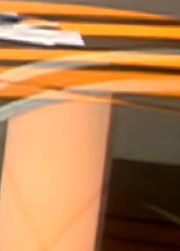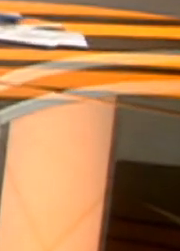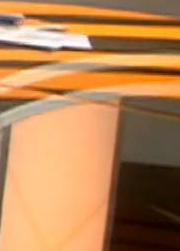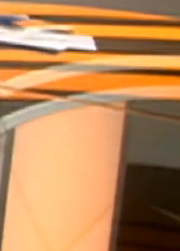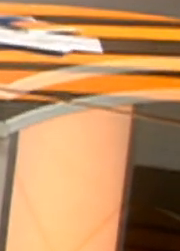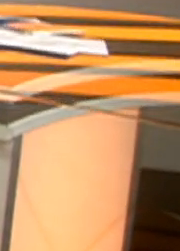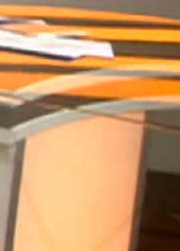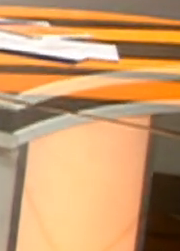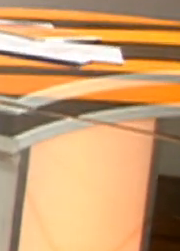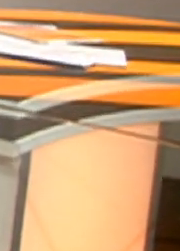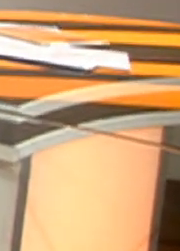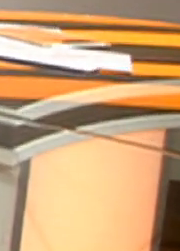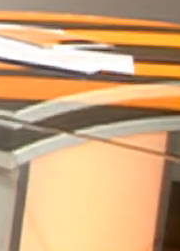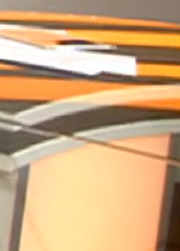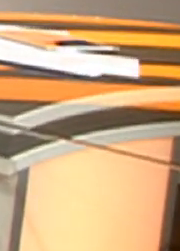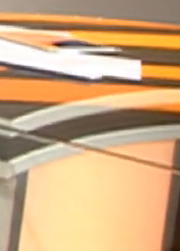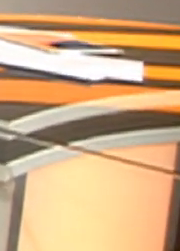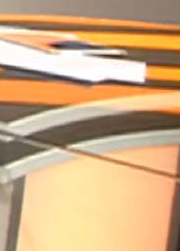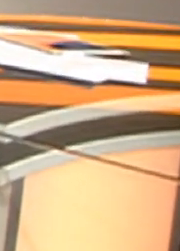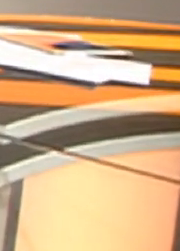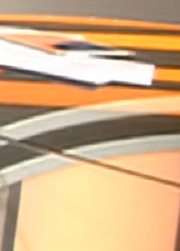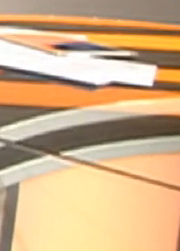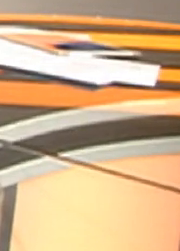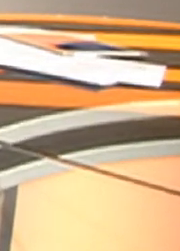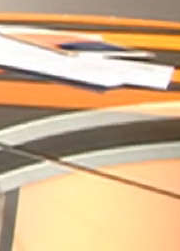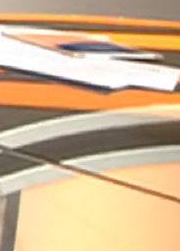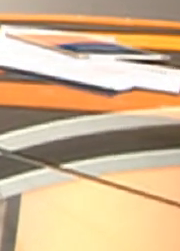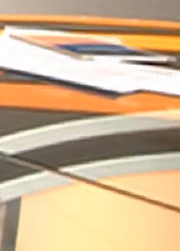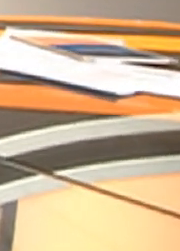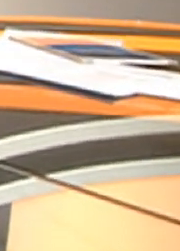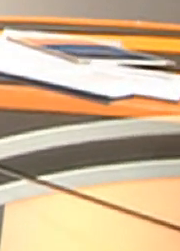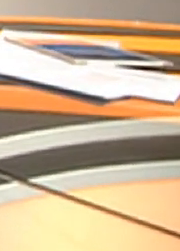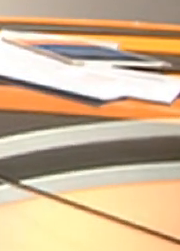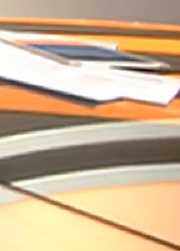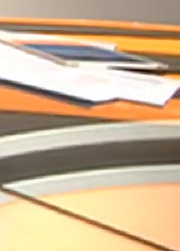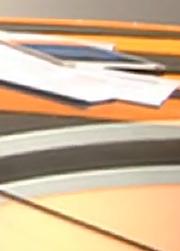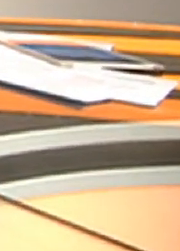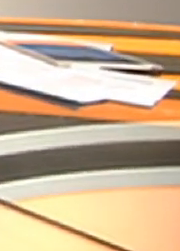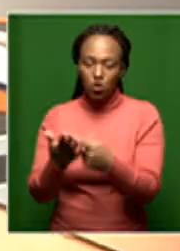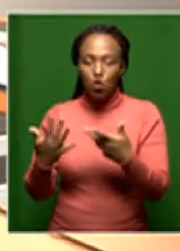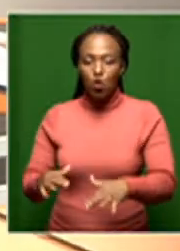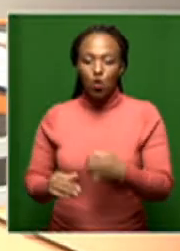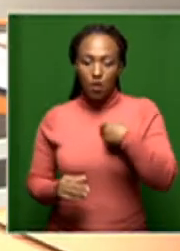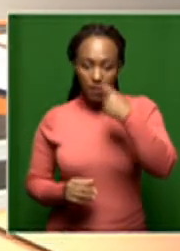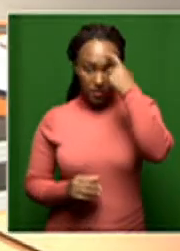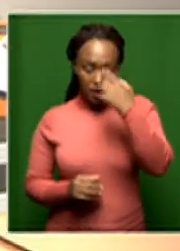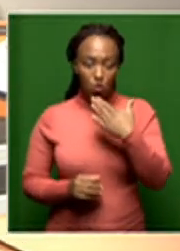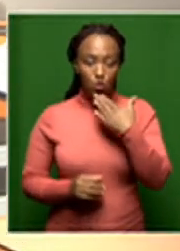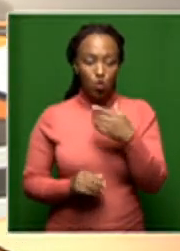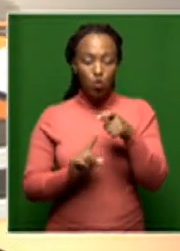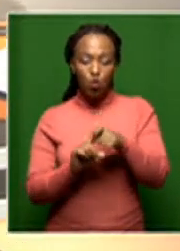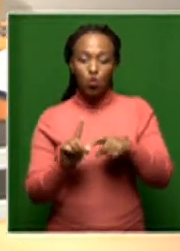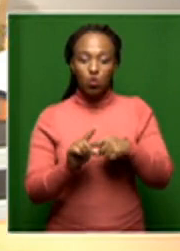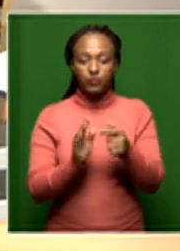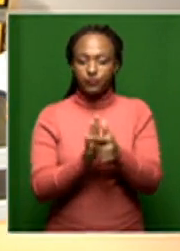land expropriation without compensation, the bill now before Parliament. So a very important discussion. And think, as Advocate Temegang Nugai-Tobi says,